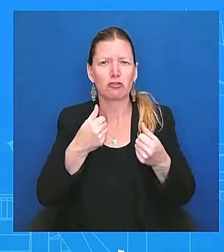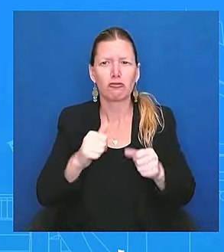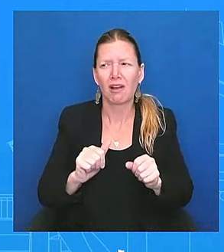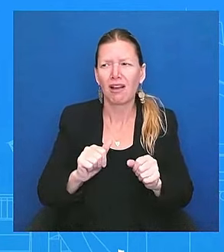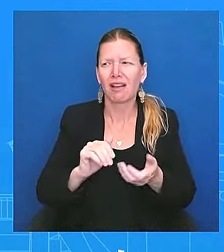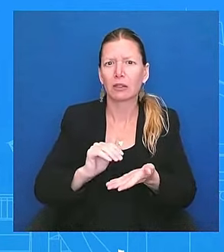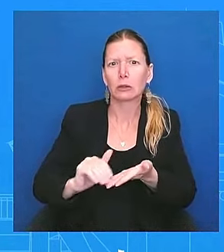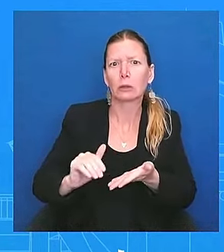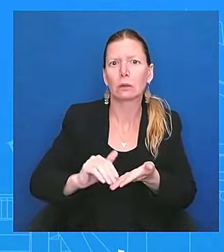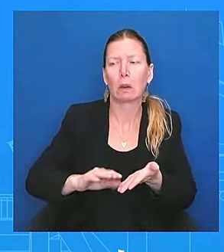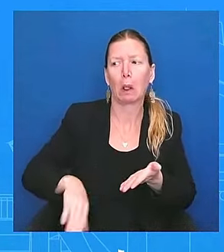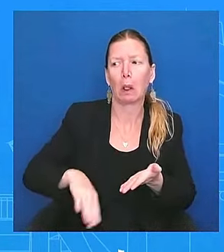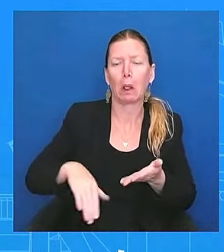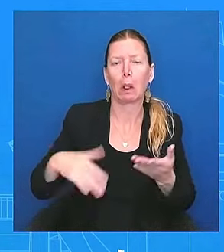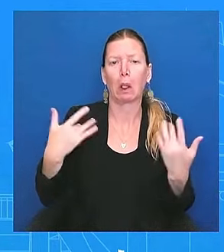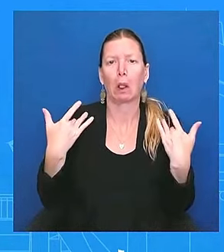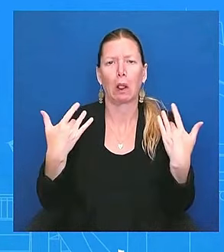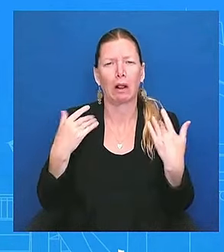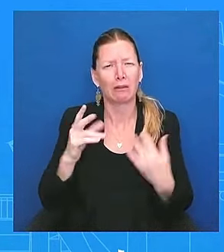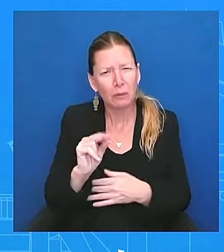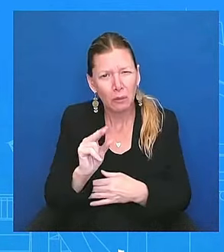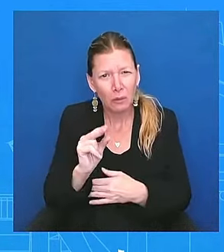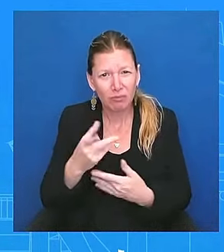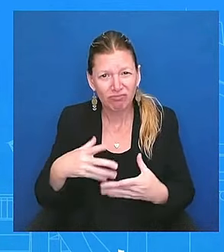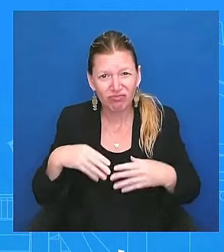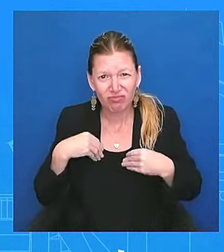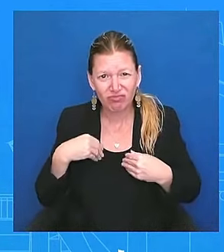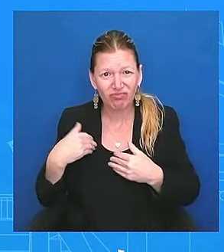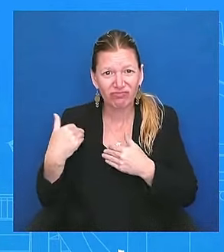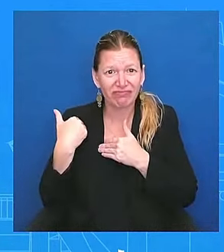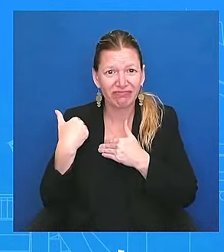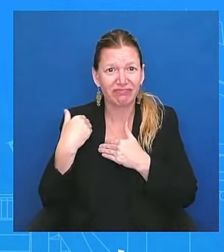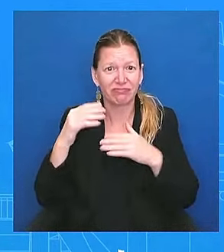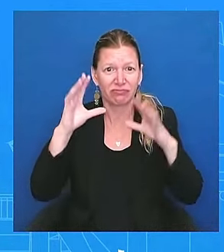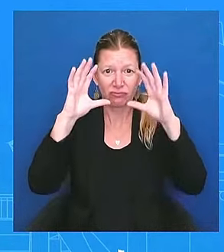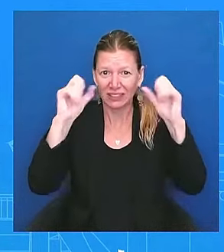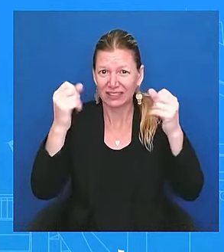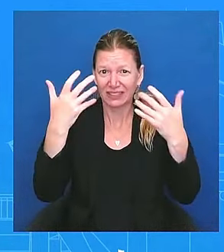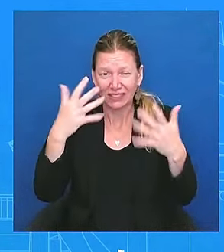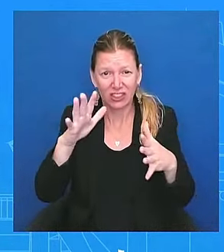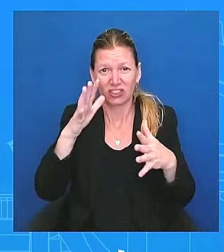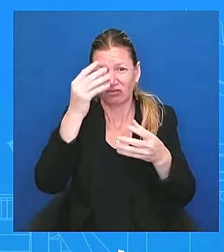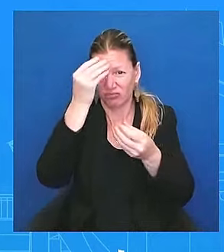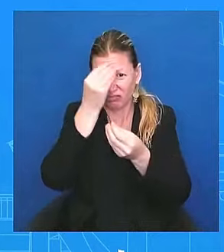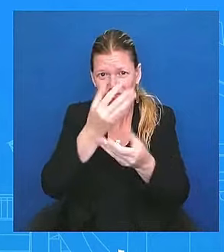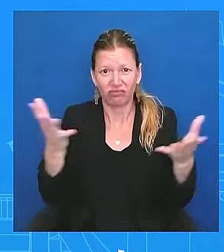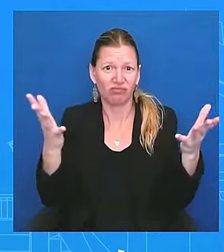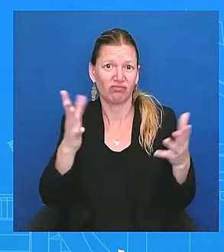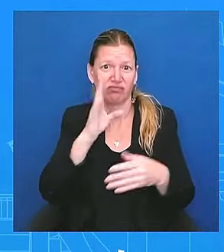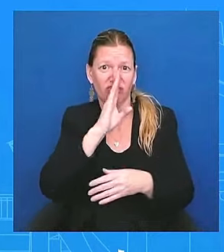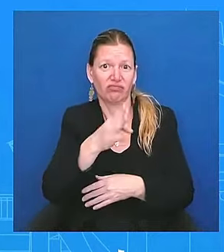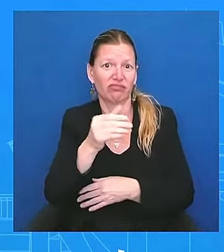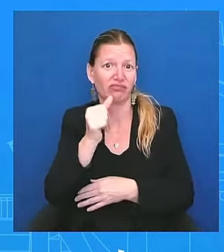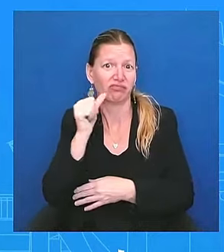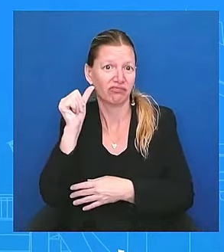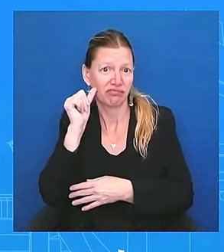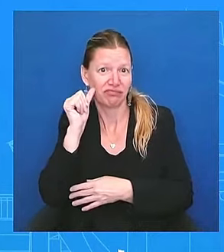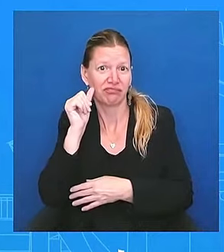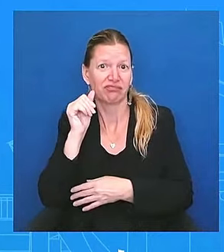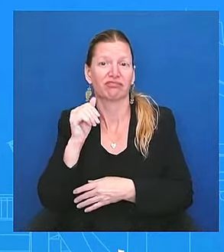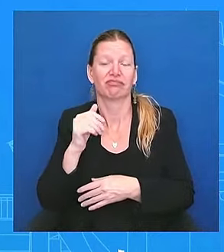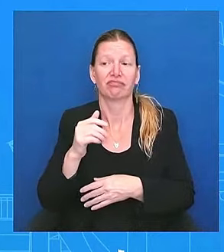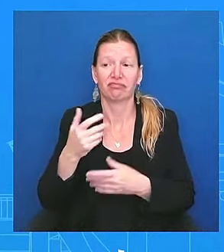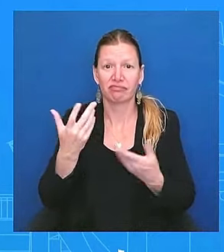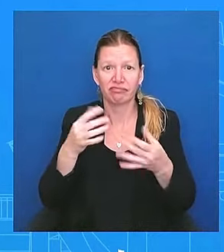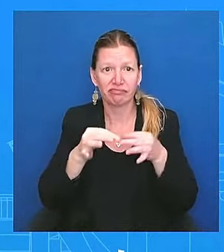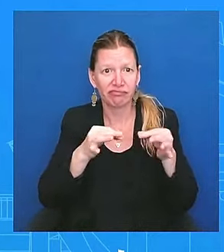explanation yesterday. The president gave that, uh, directly, uh, yesterday to his supporters. He wanted to make sure knowing that all